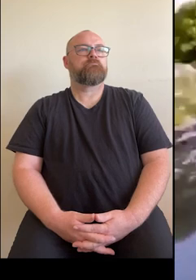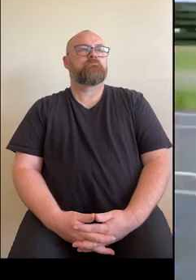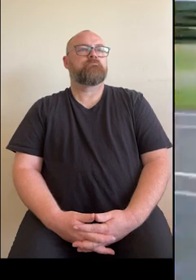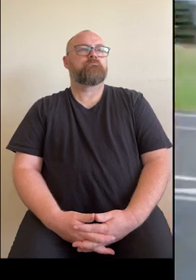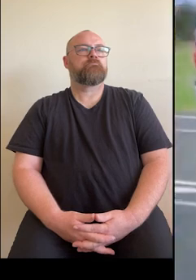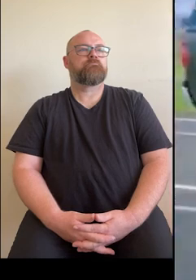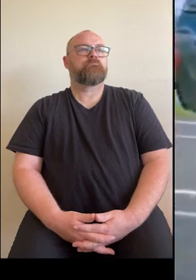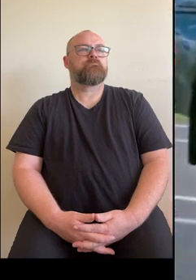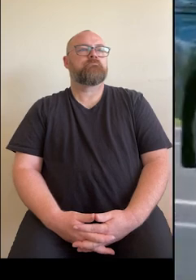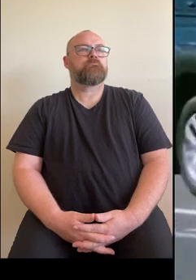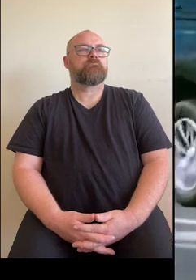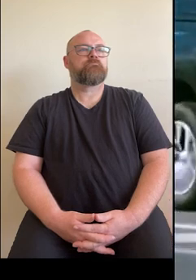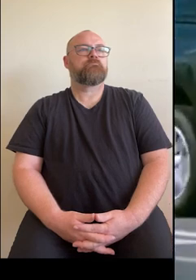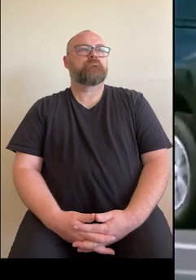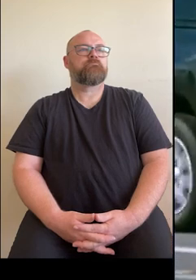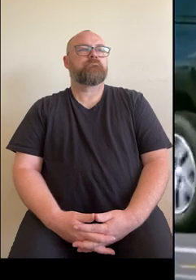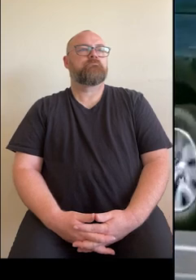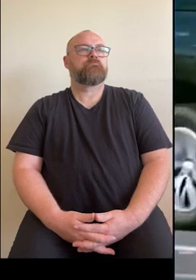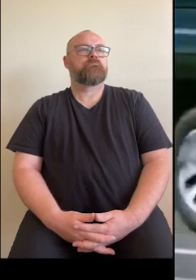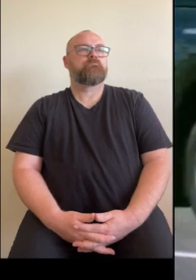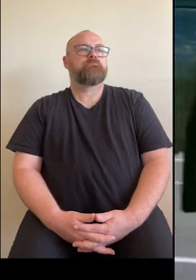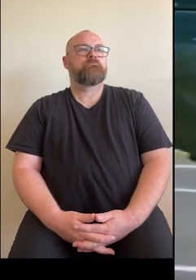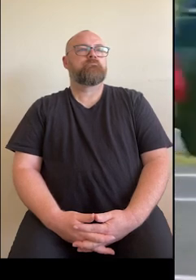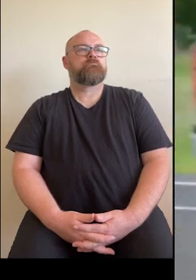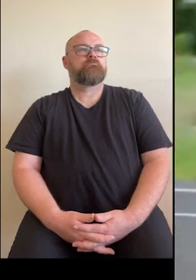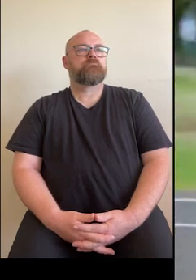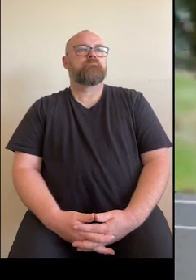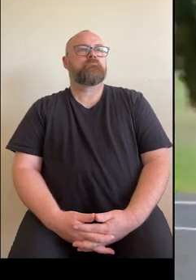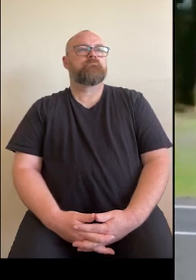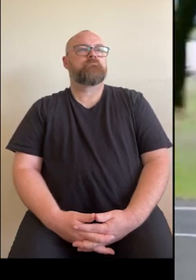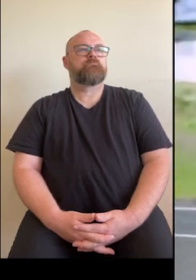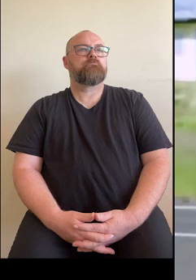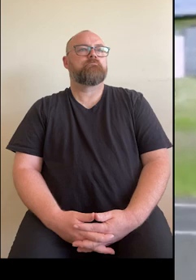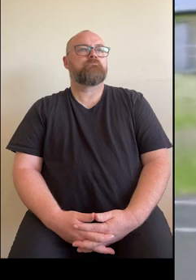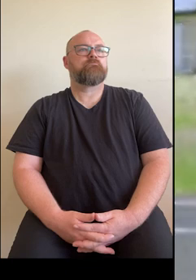place gives me peace of mind and more importantly, freedom.